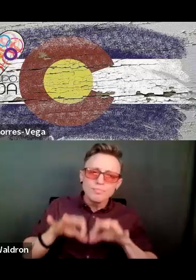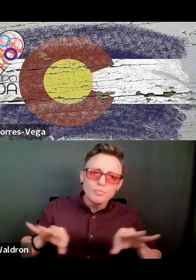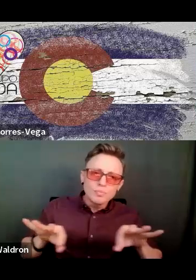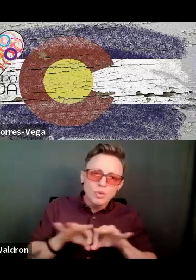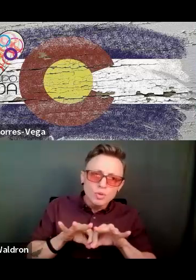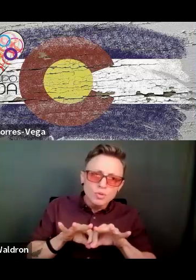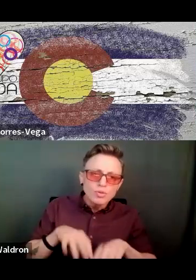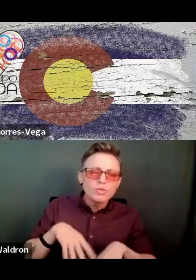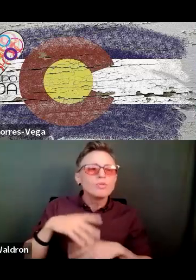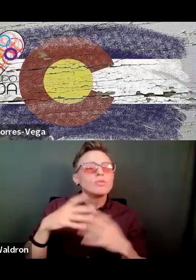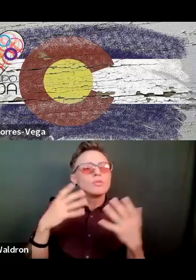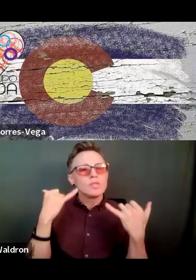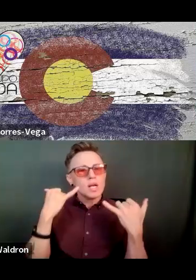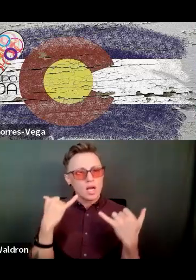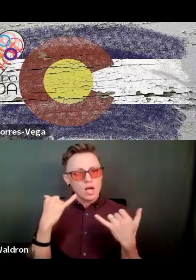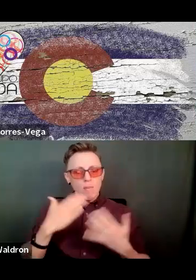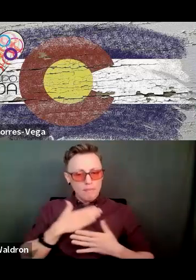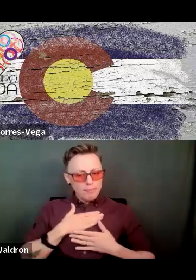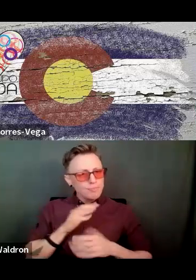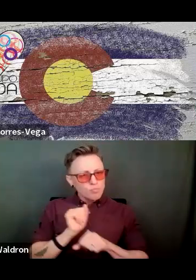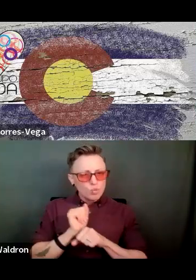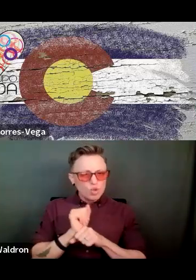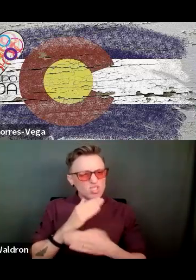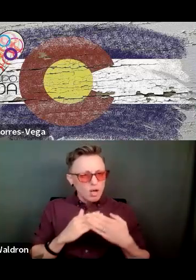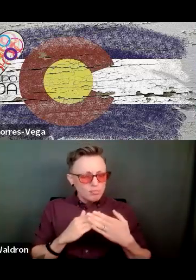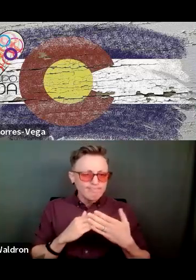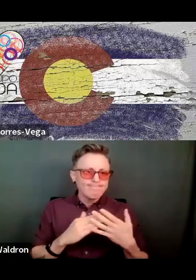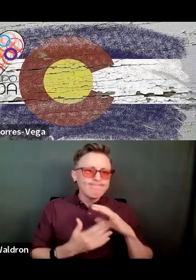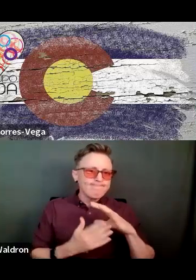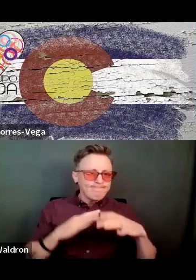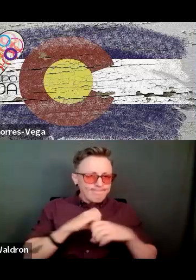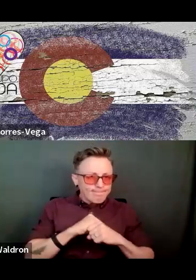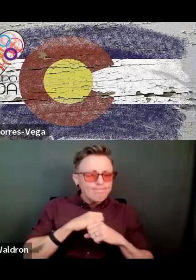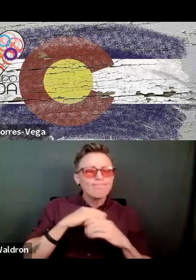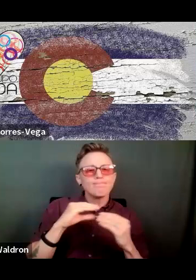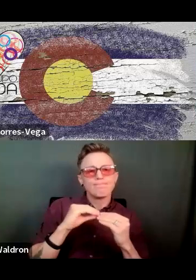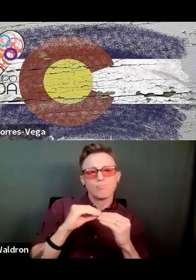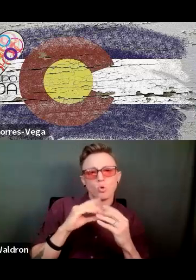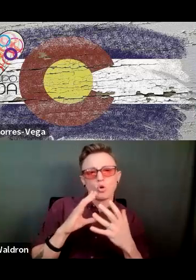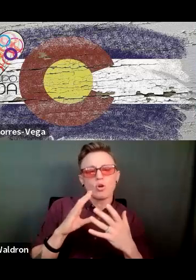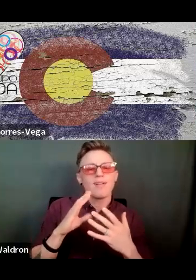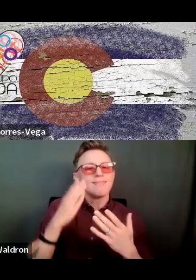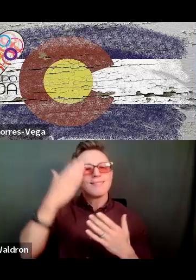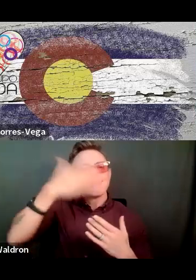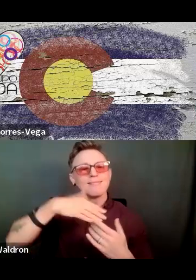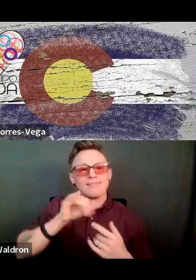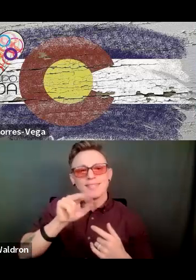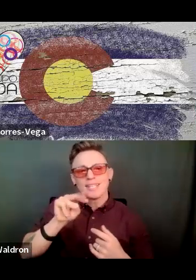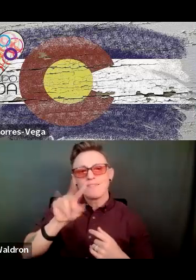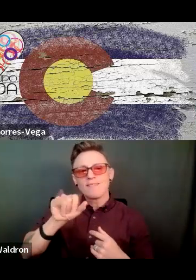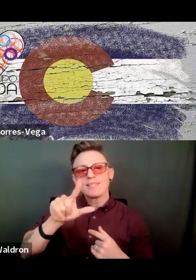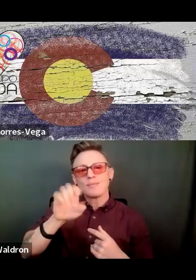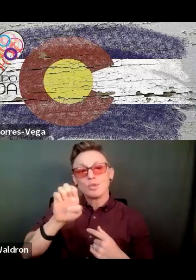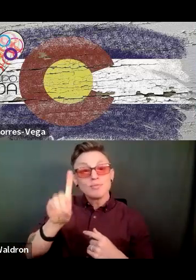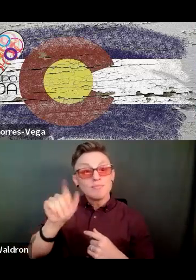And, you know, now in some of the work that I do, I'm working with people who have more of the invisible disabilities. And